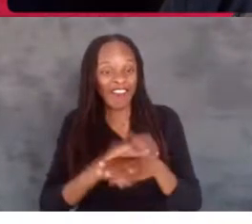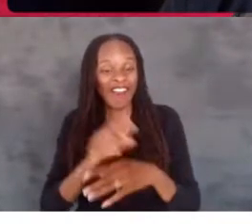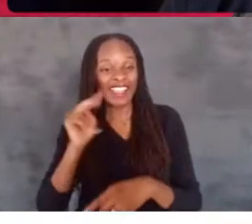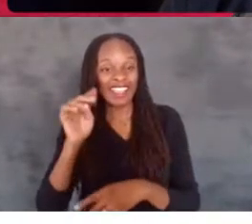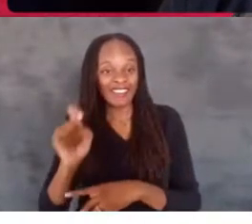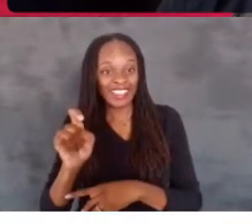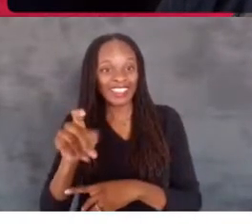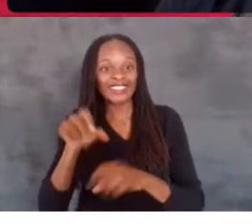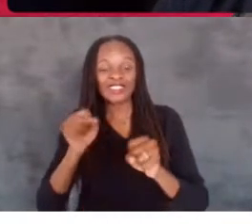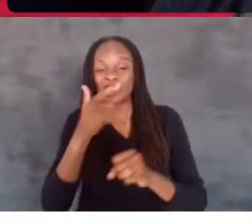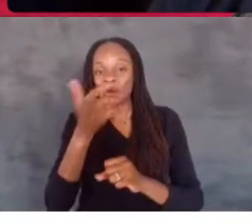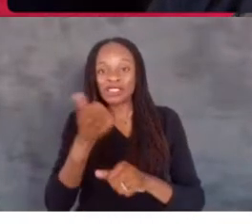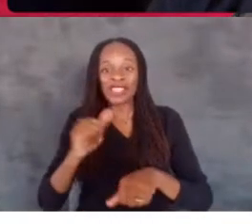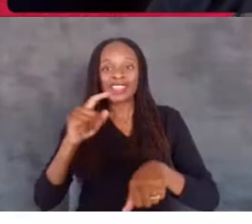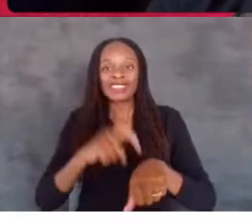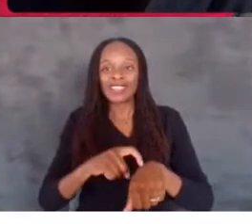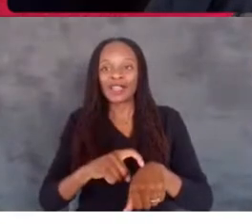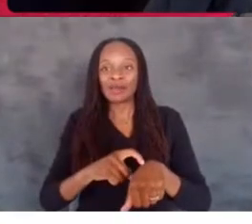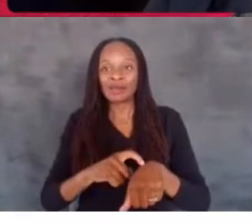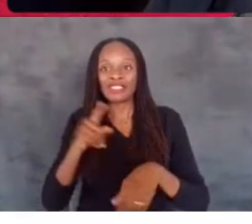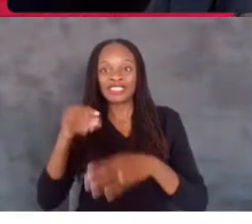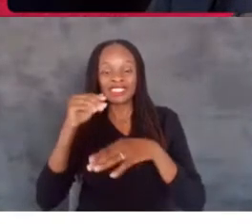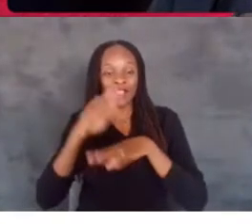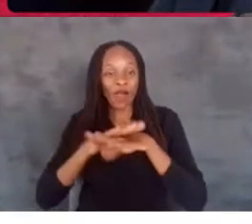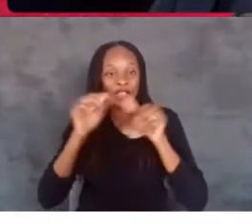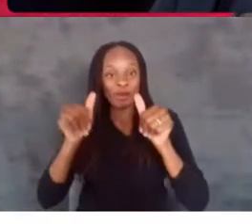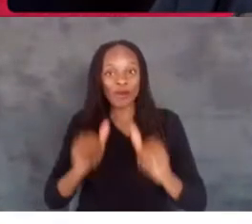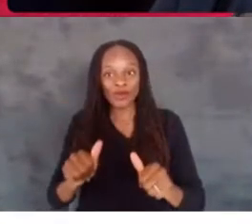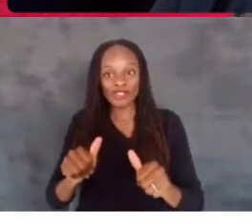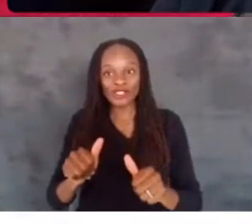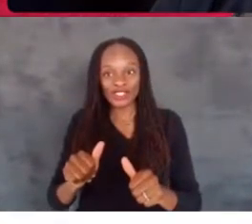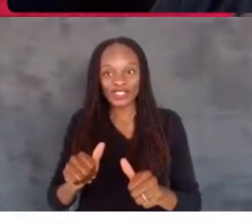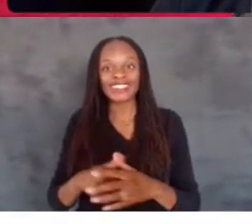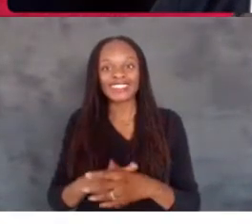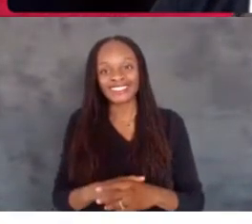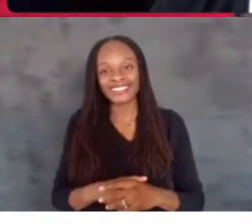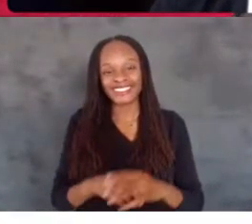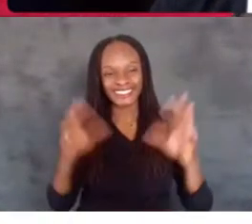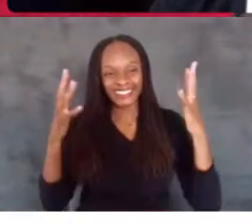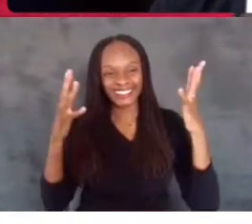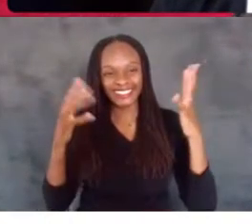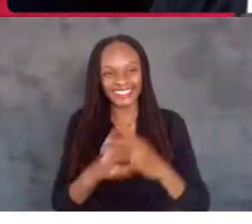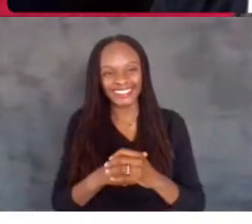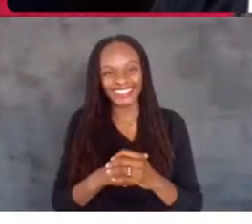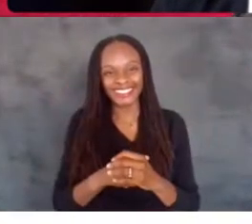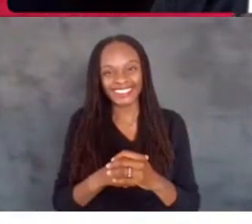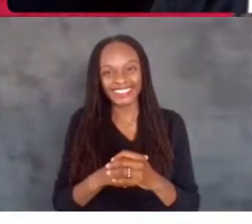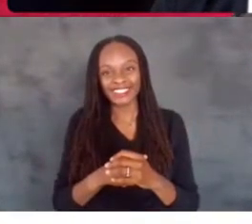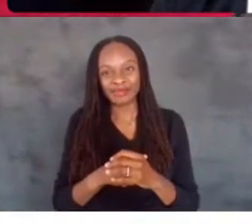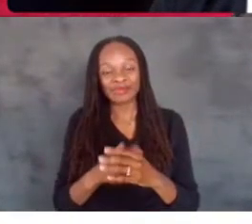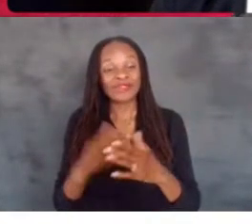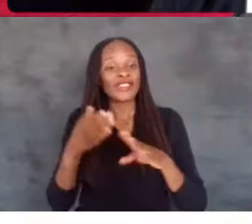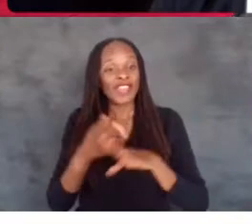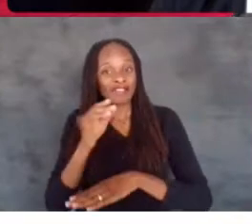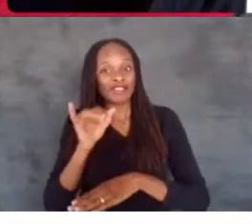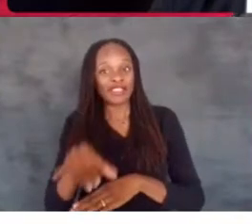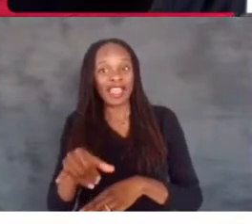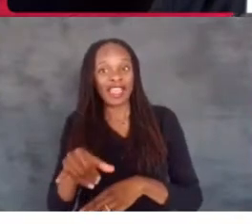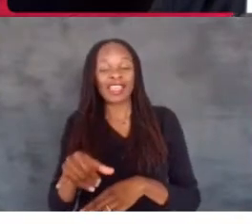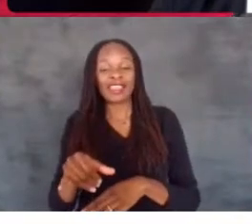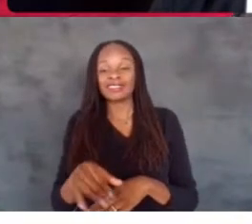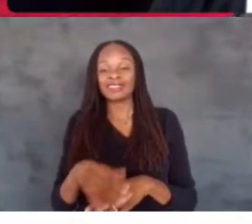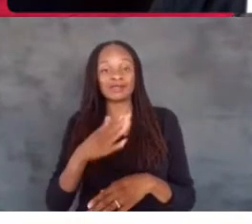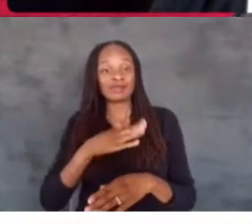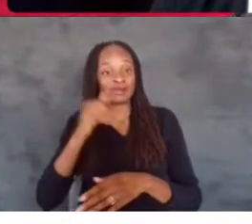made the... She made the poster. There she is. Ooh. And, you know, and she, after that, was able to get an agent.